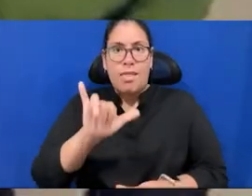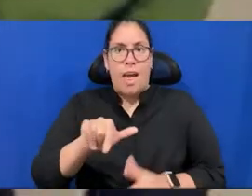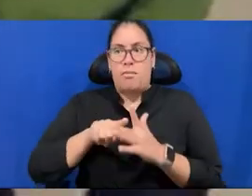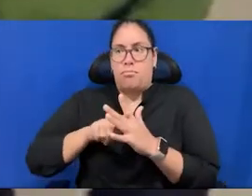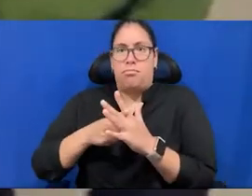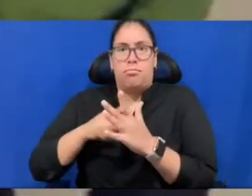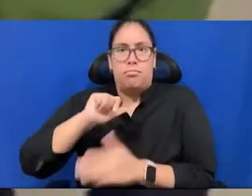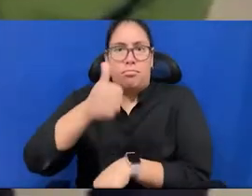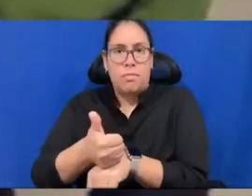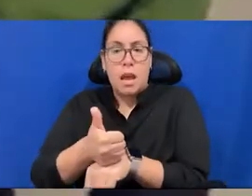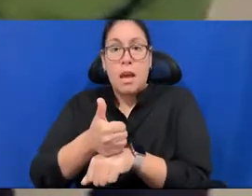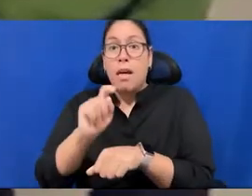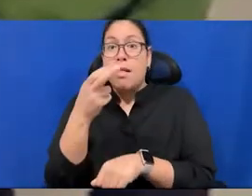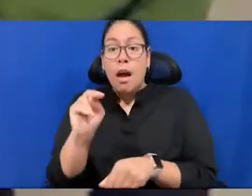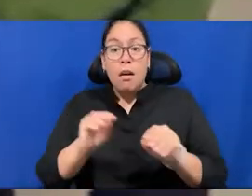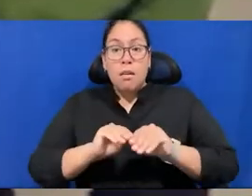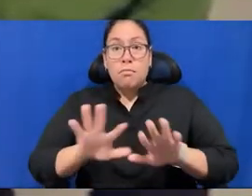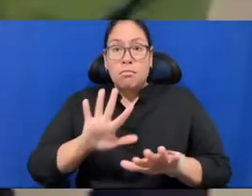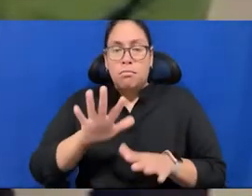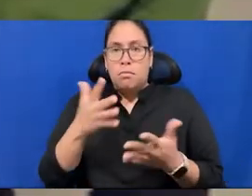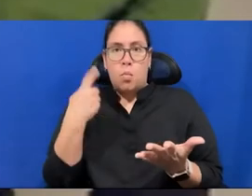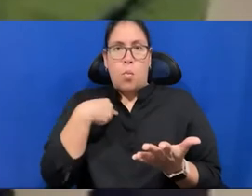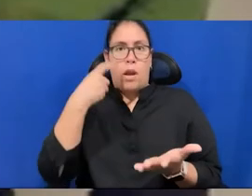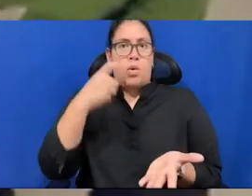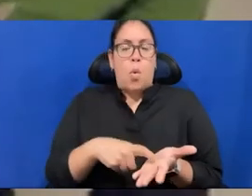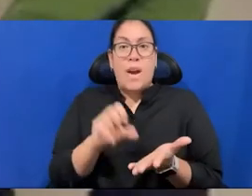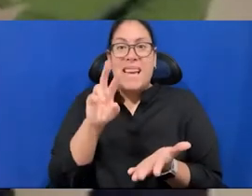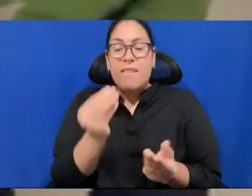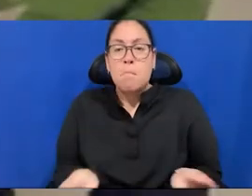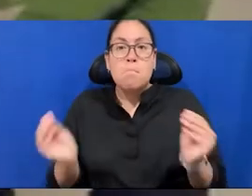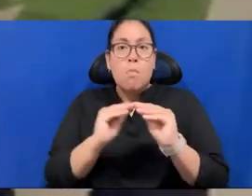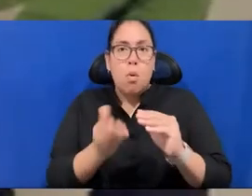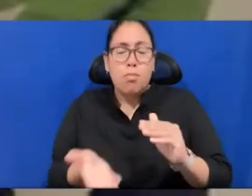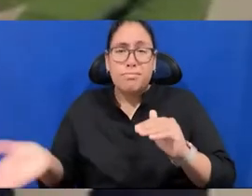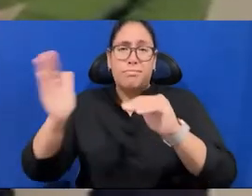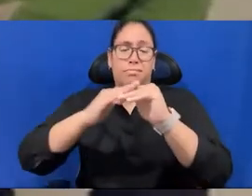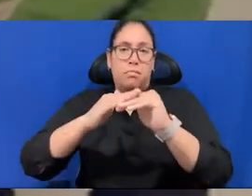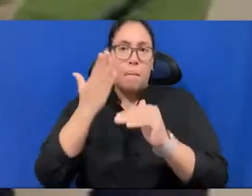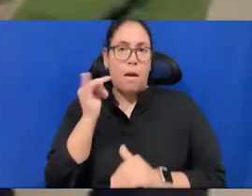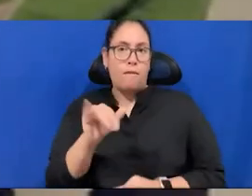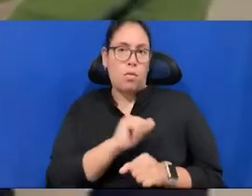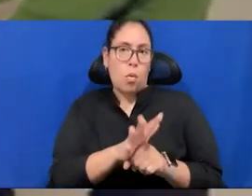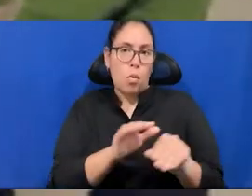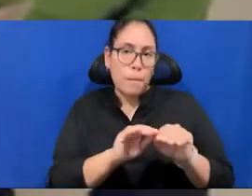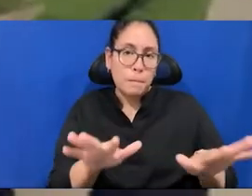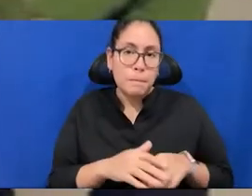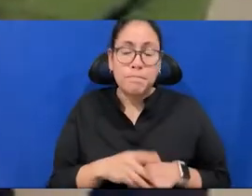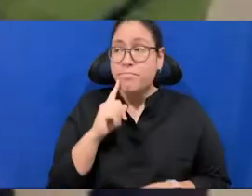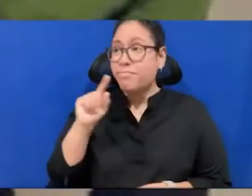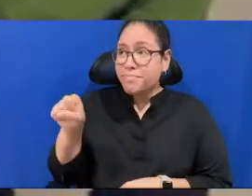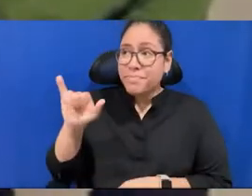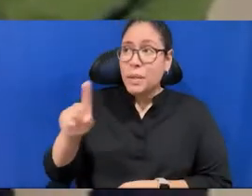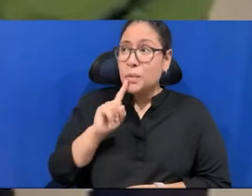the air now is much more, but I didn't want to interrupt. No, no, it's, yeah, it's true. And there's this, this machine and, uh, called the IBAM,